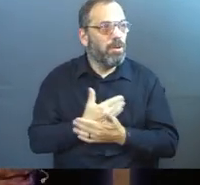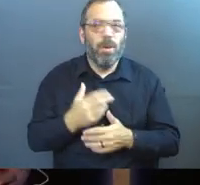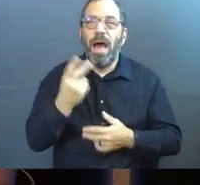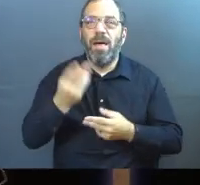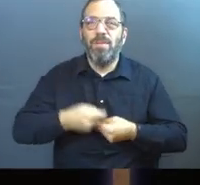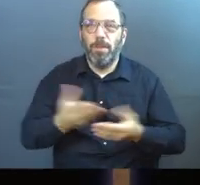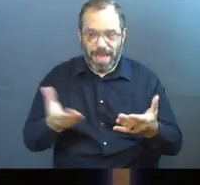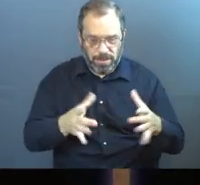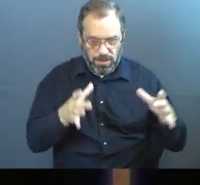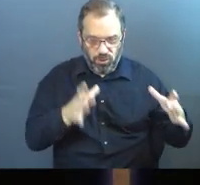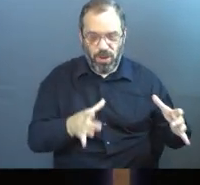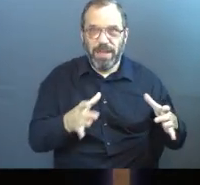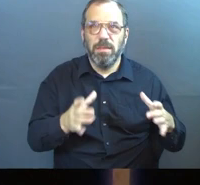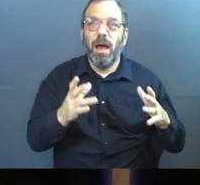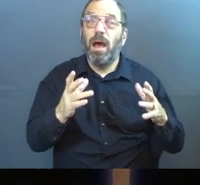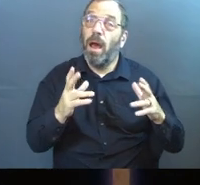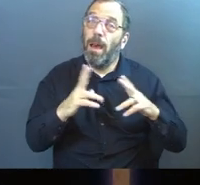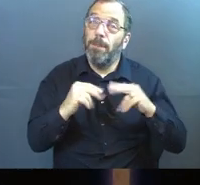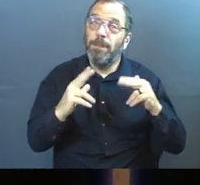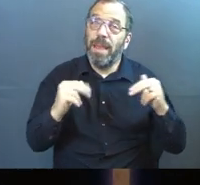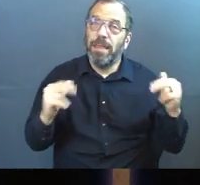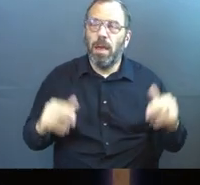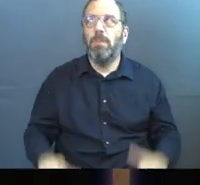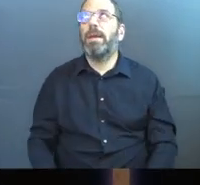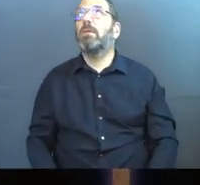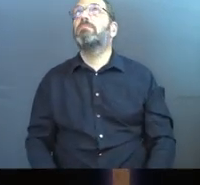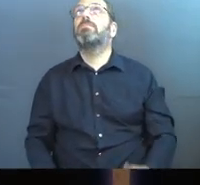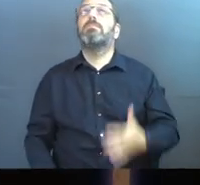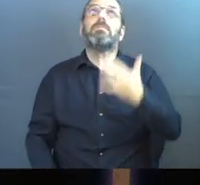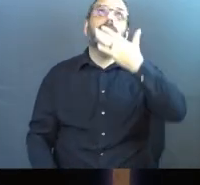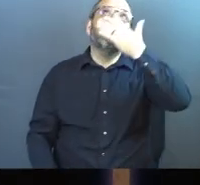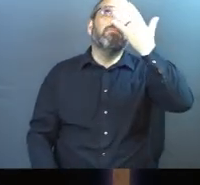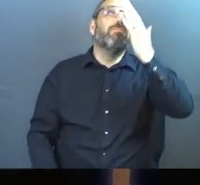passing trays of bacon. Oh my goodness.